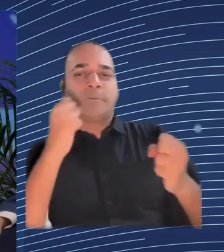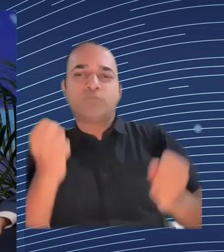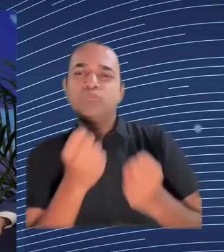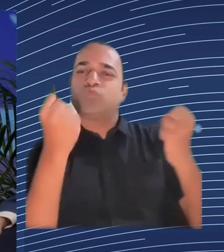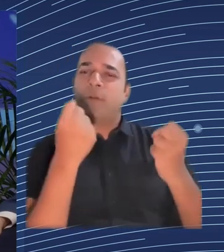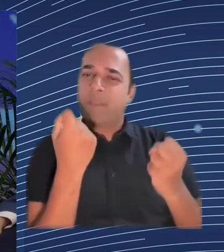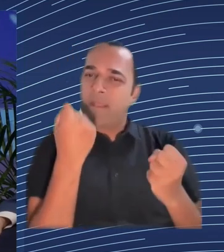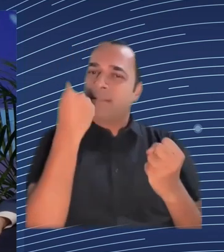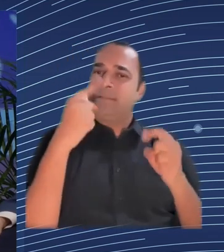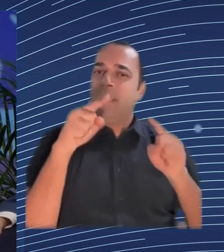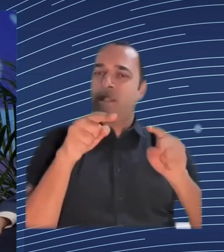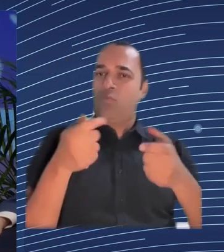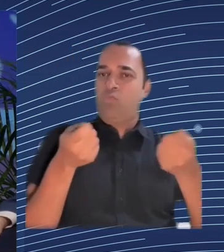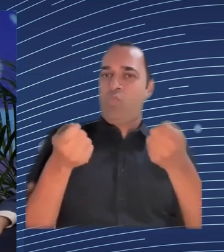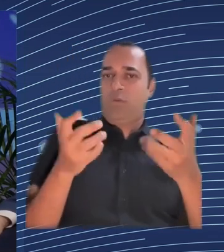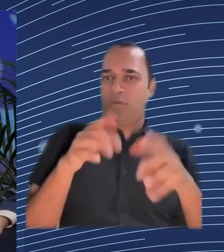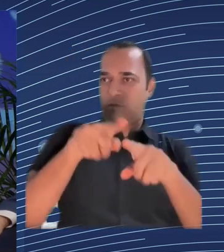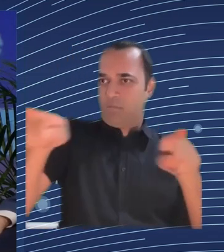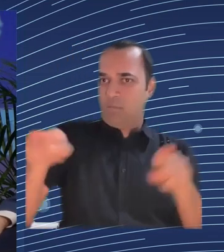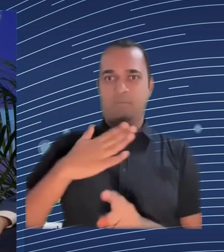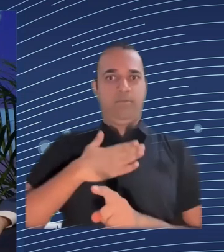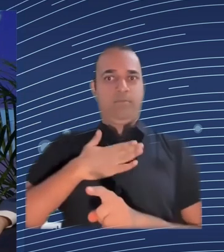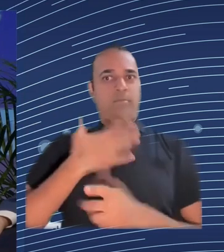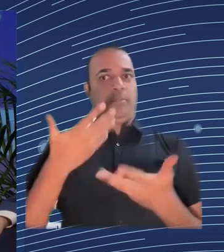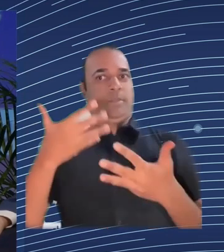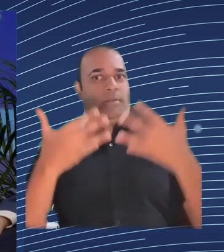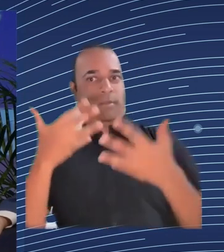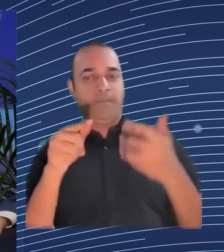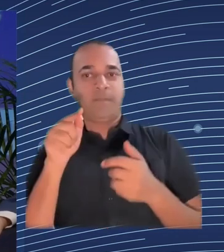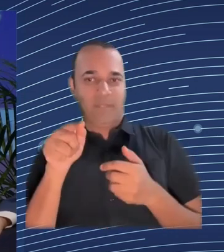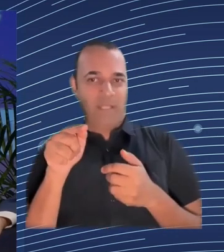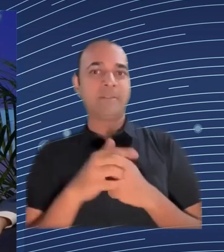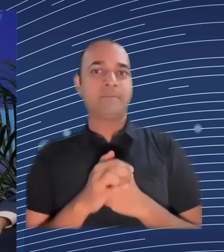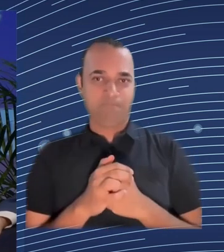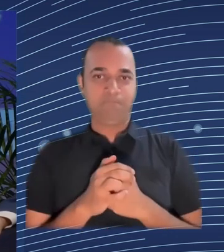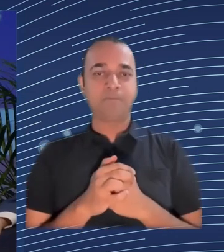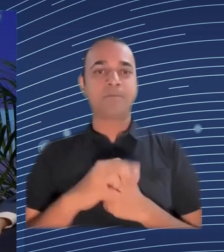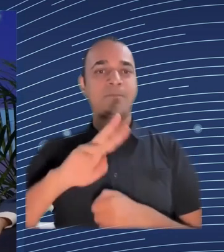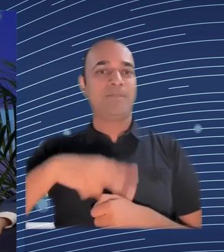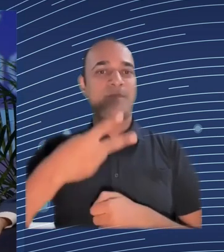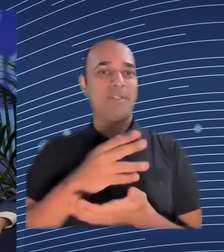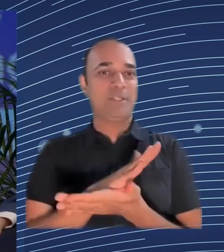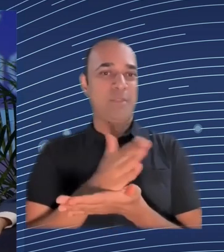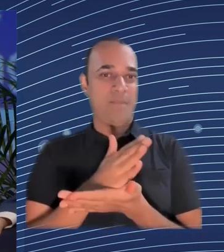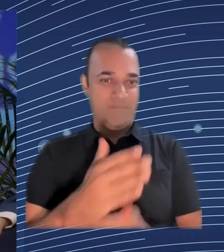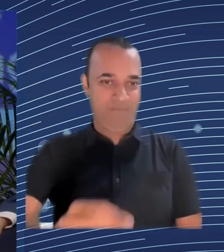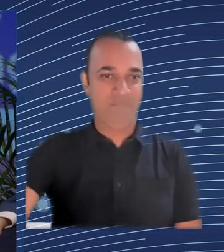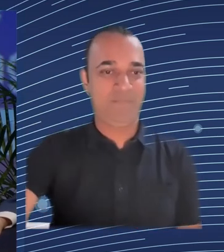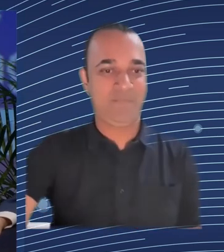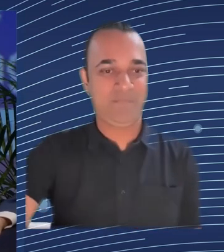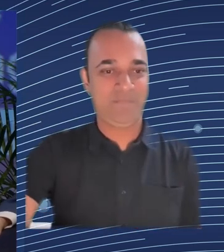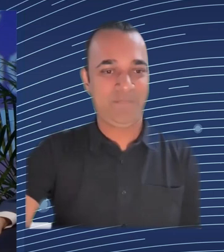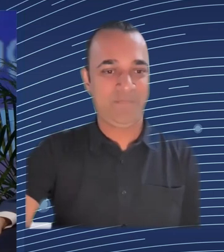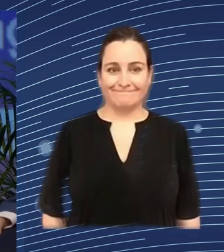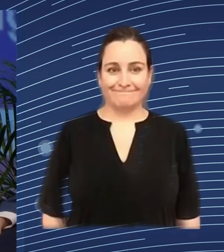abuse it was the whole point of strengthening data subjects so you can strengthening your own control over your data by